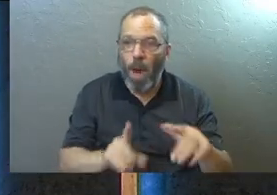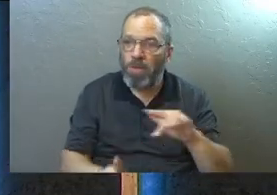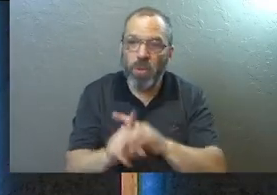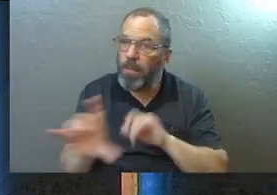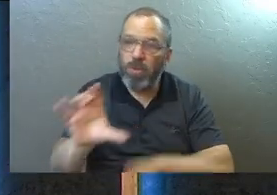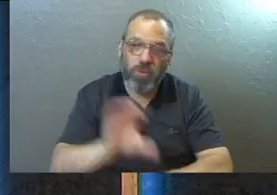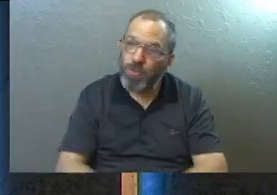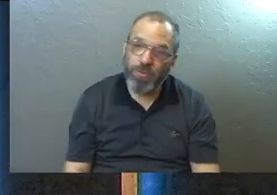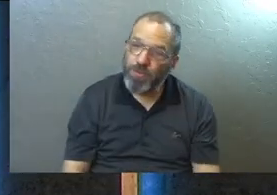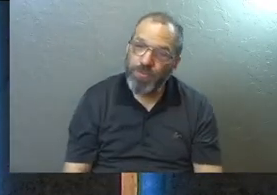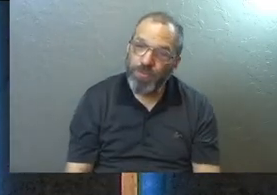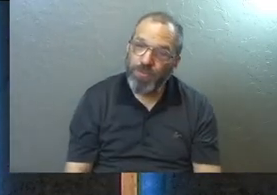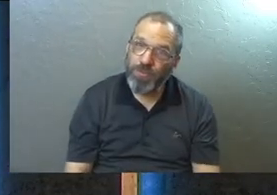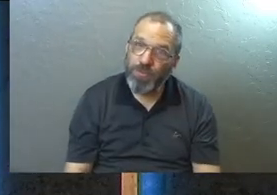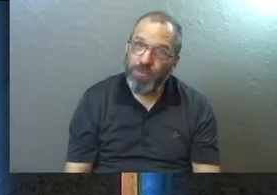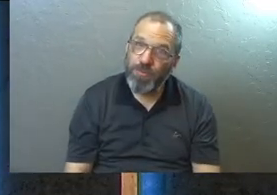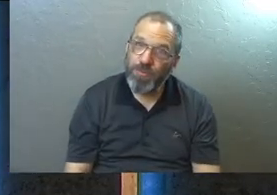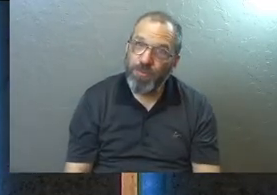coming to your church.